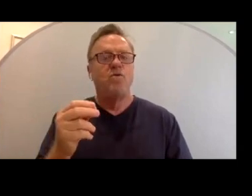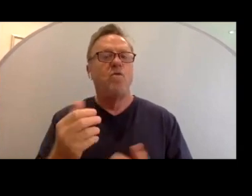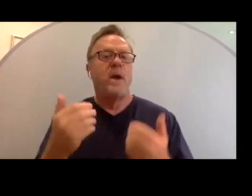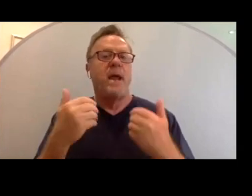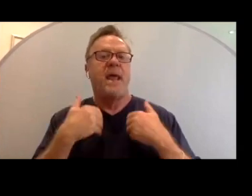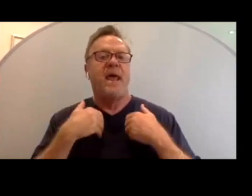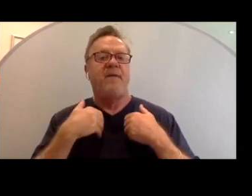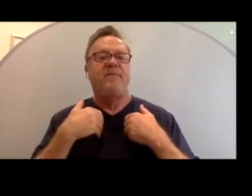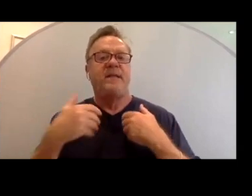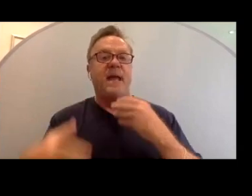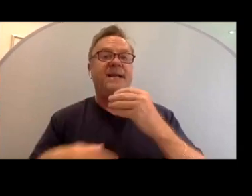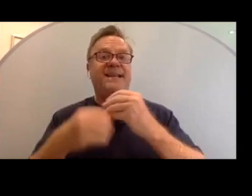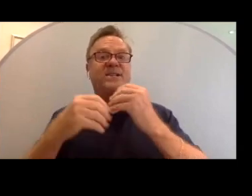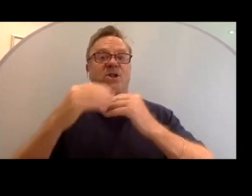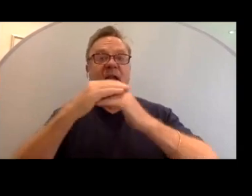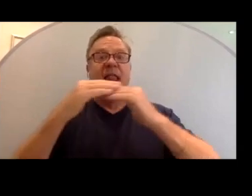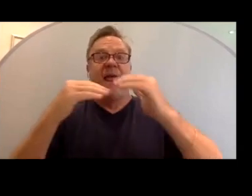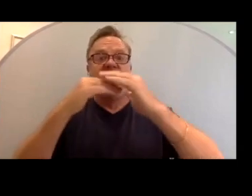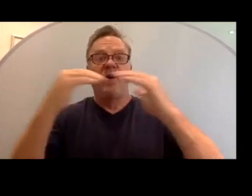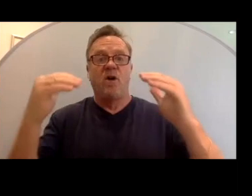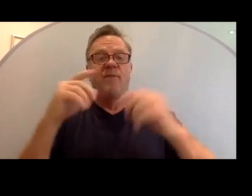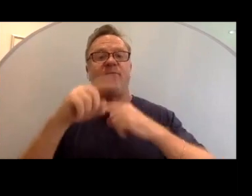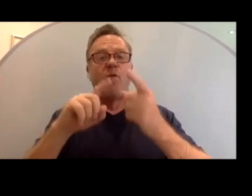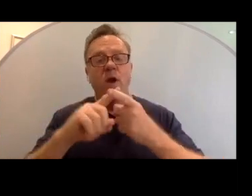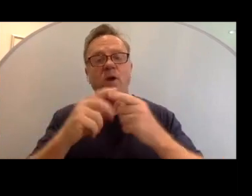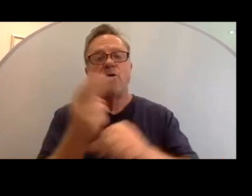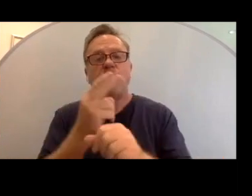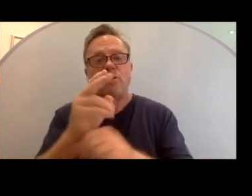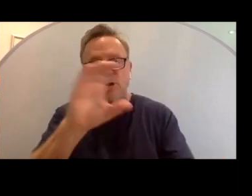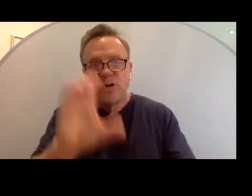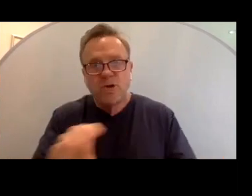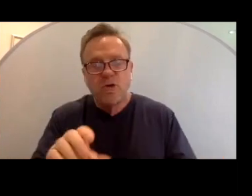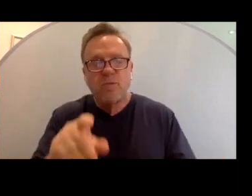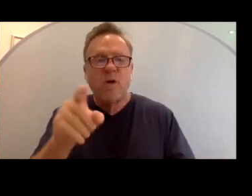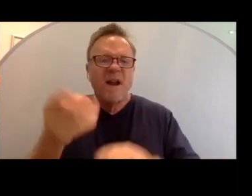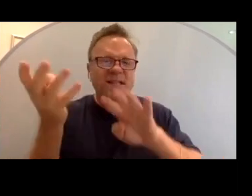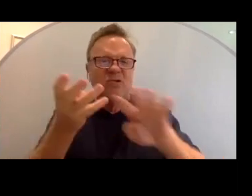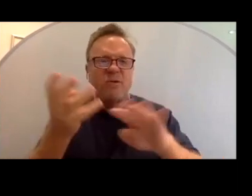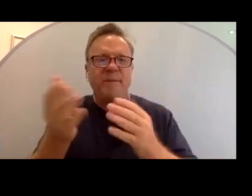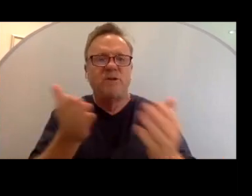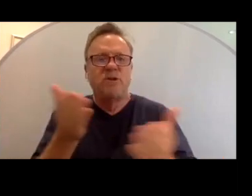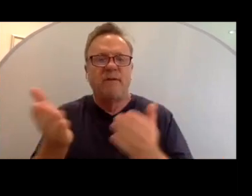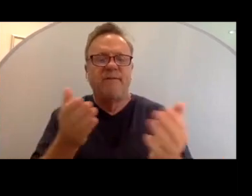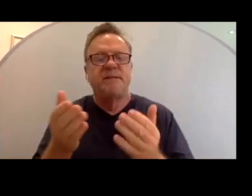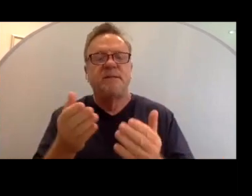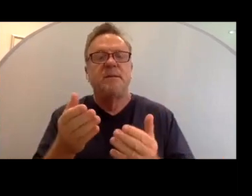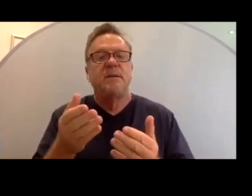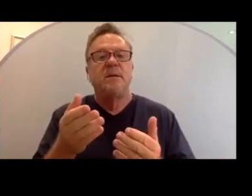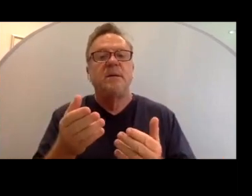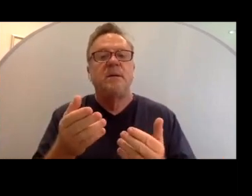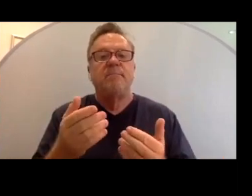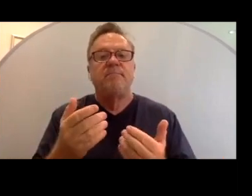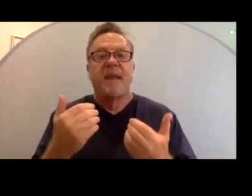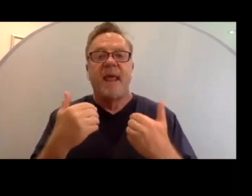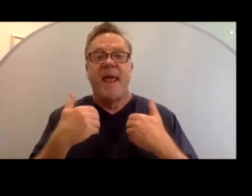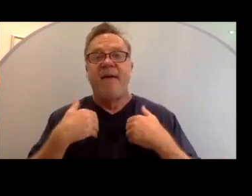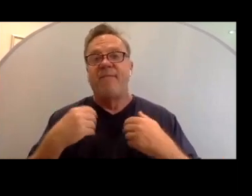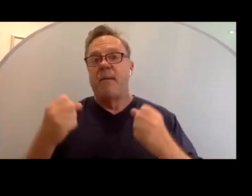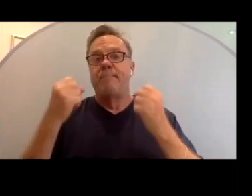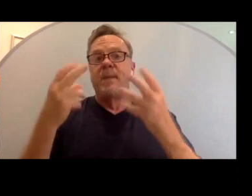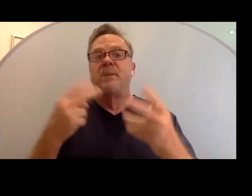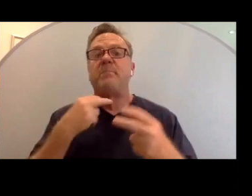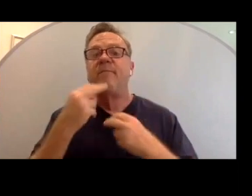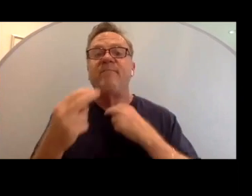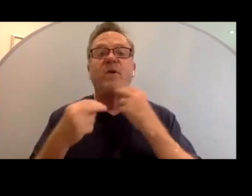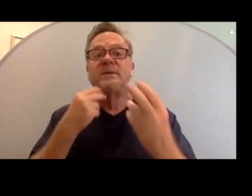additional layer of when you are on Zoom or when you are on a streaming service, having multiple voices